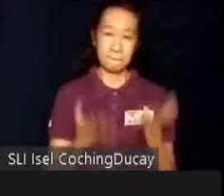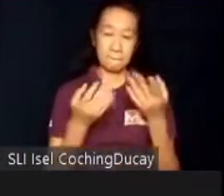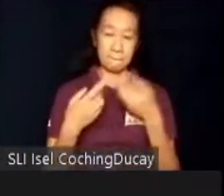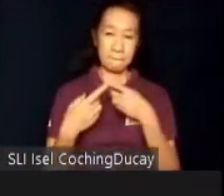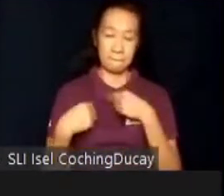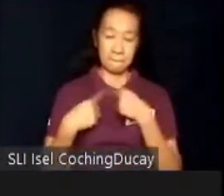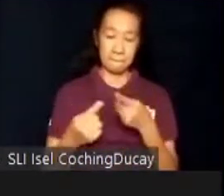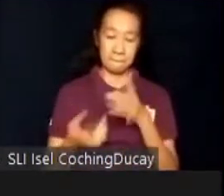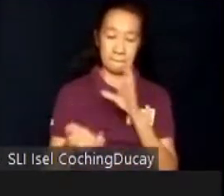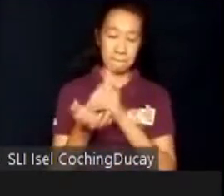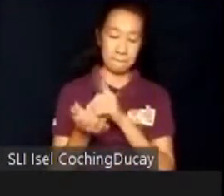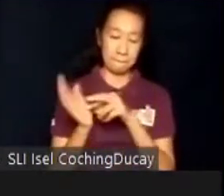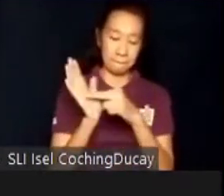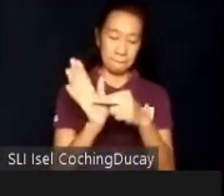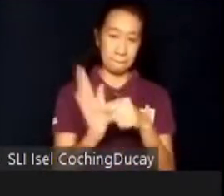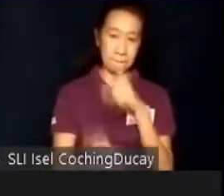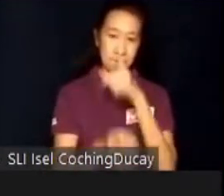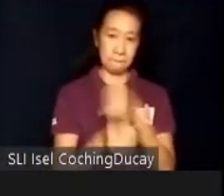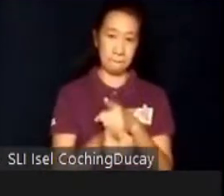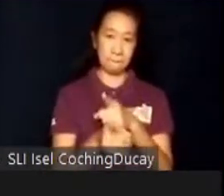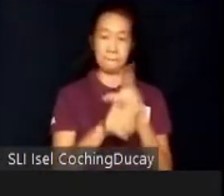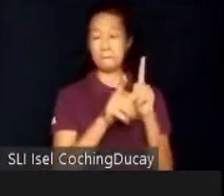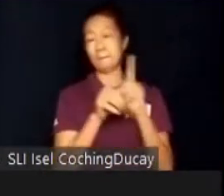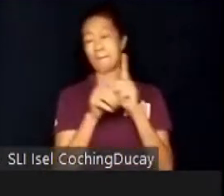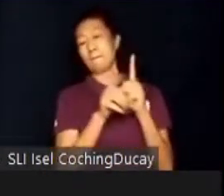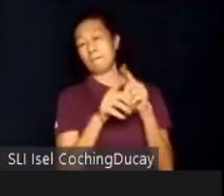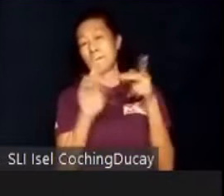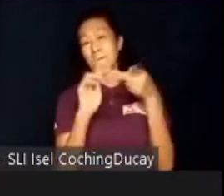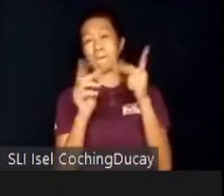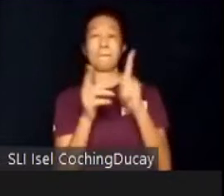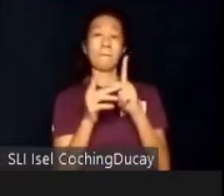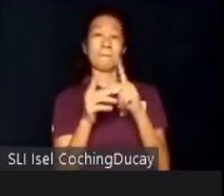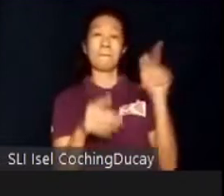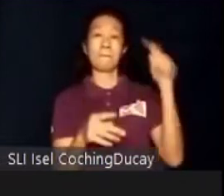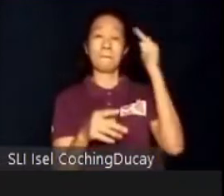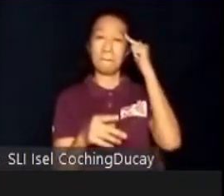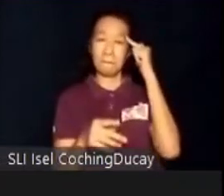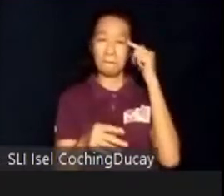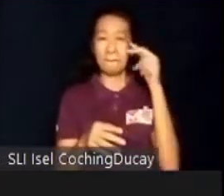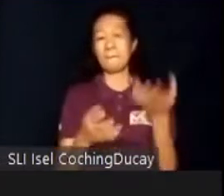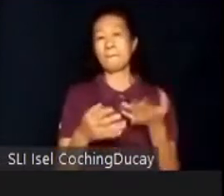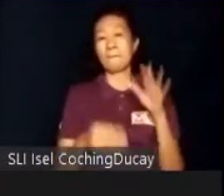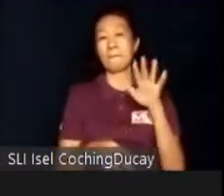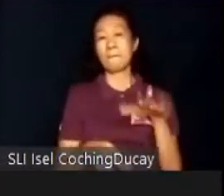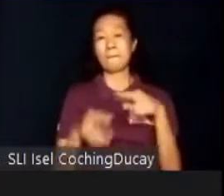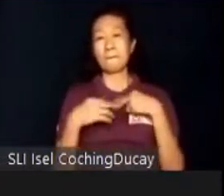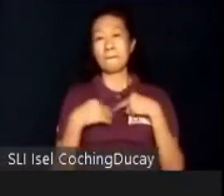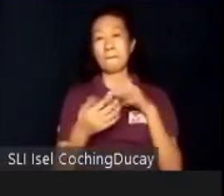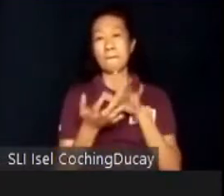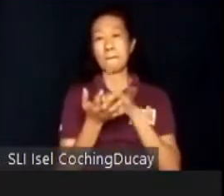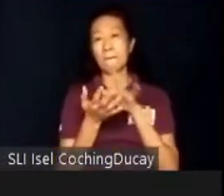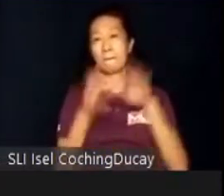can immediately refer them to appropriate local partner stakeholders where the child can receive social, medical, therapy, educational,